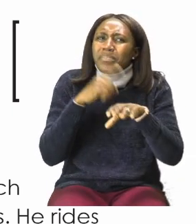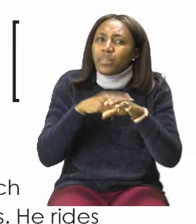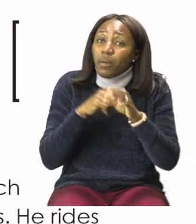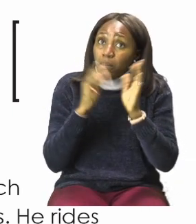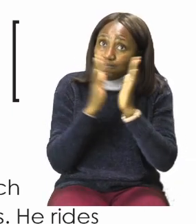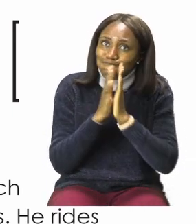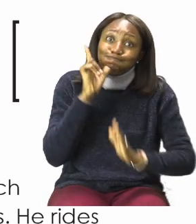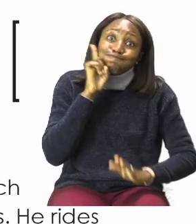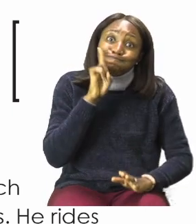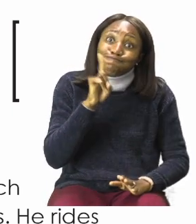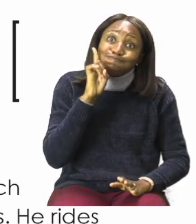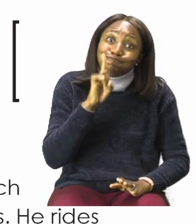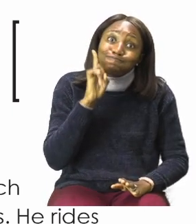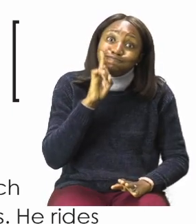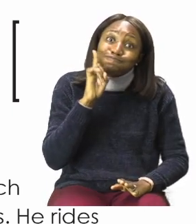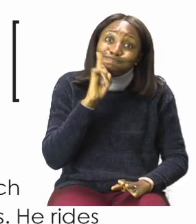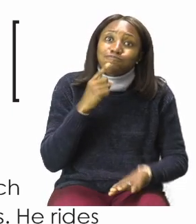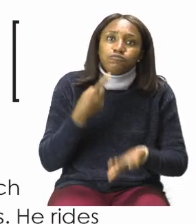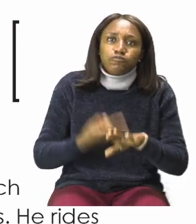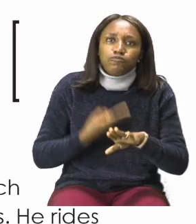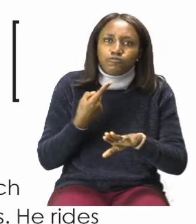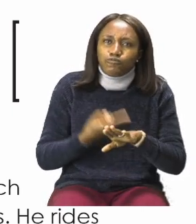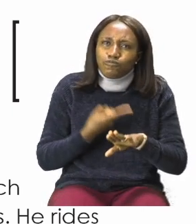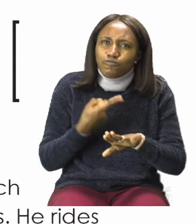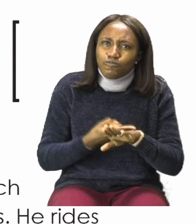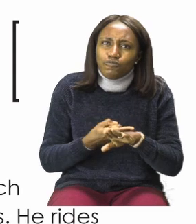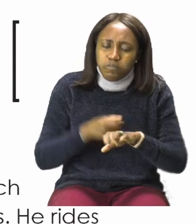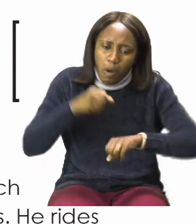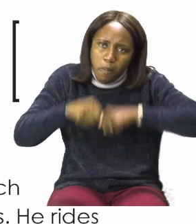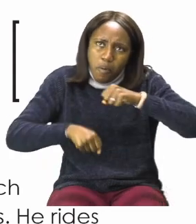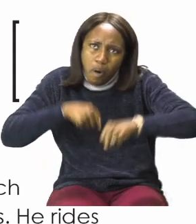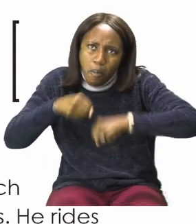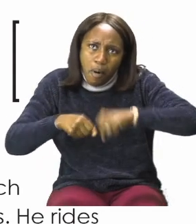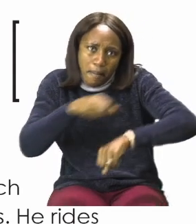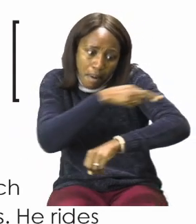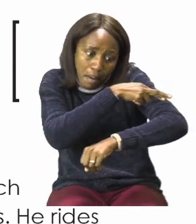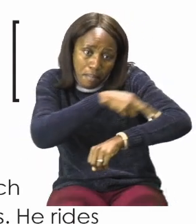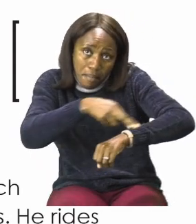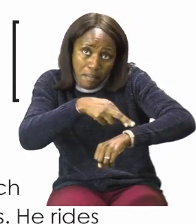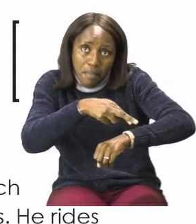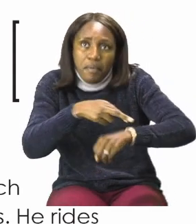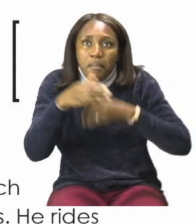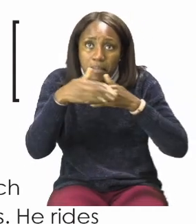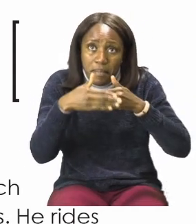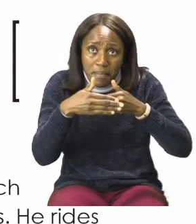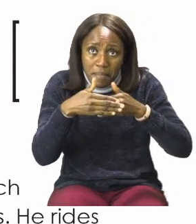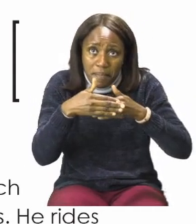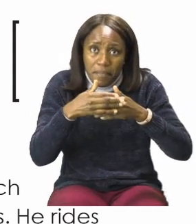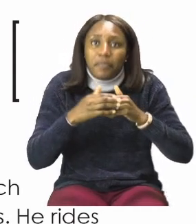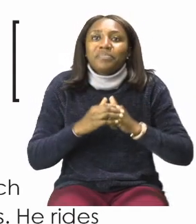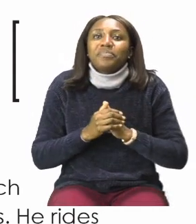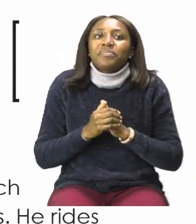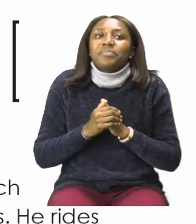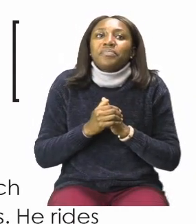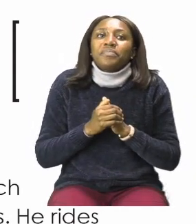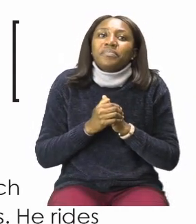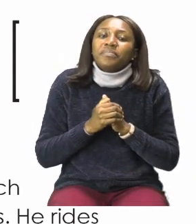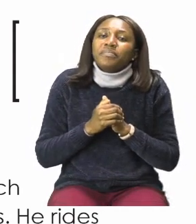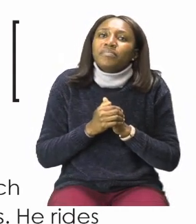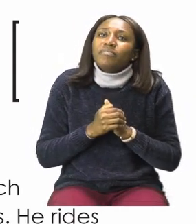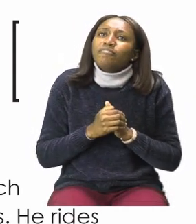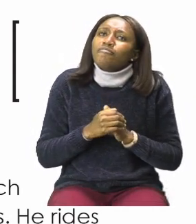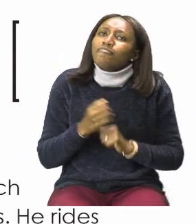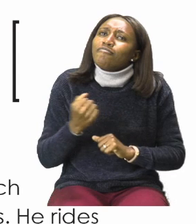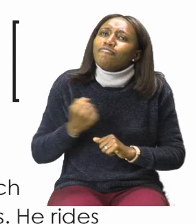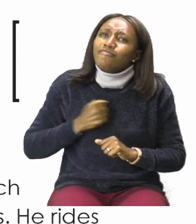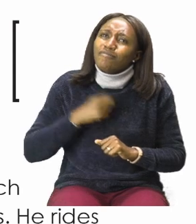be careful and stay as close to the side of the road as possible. His